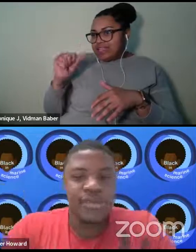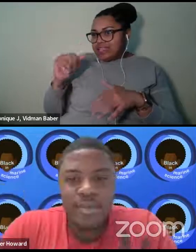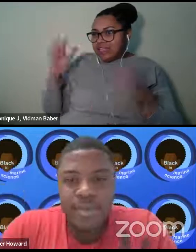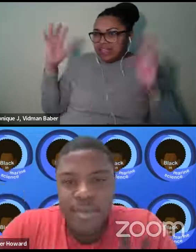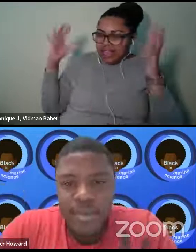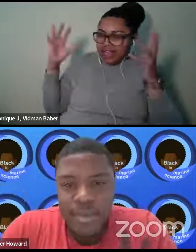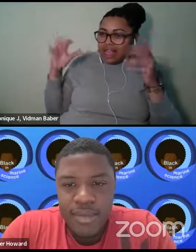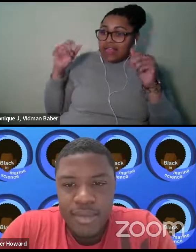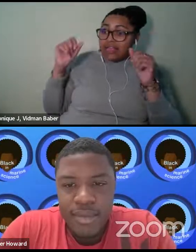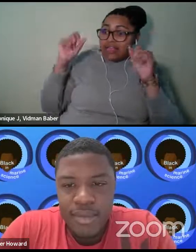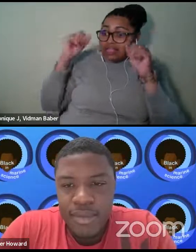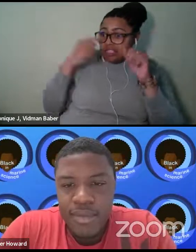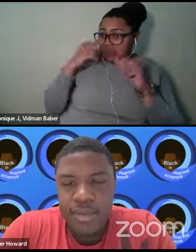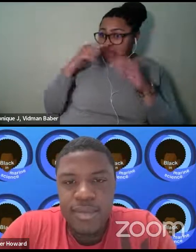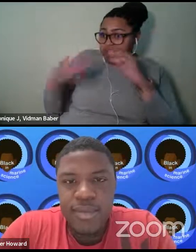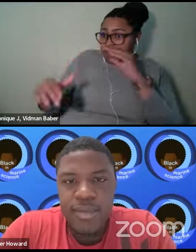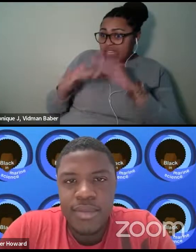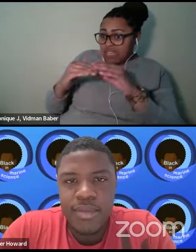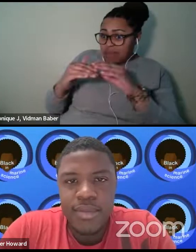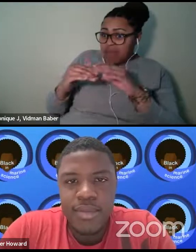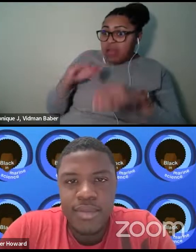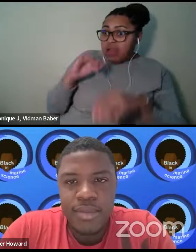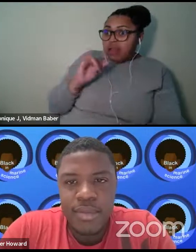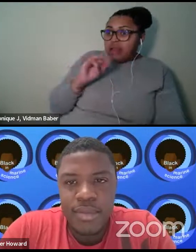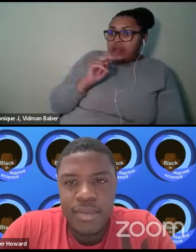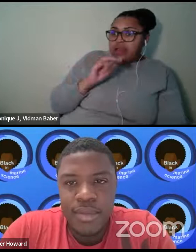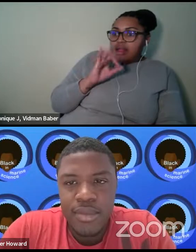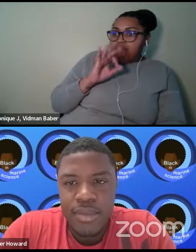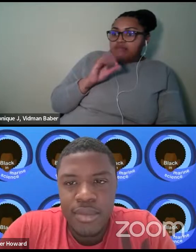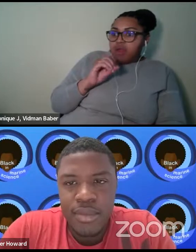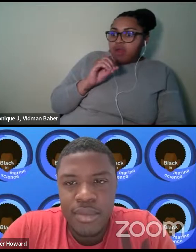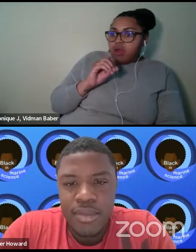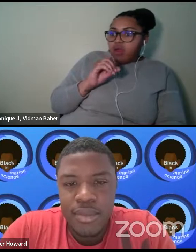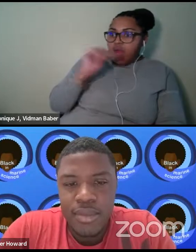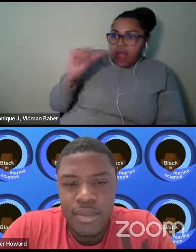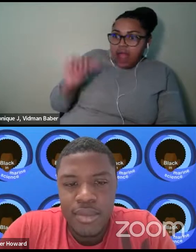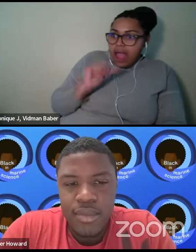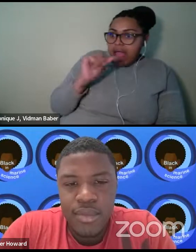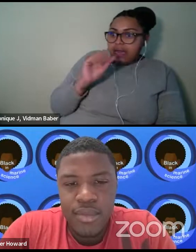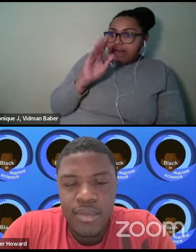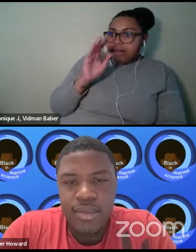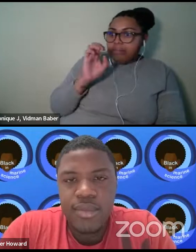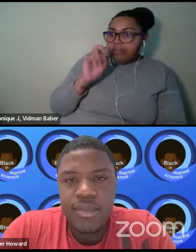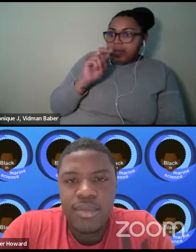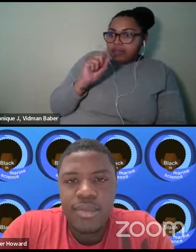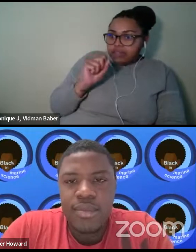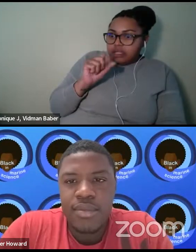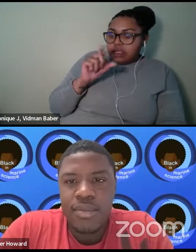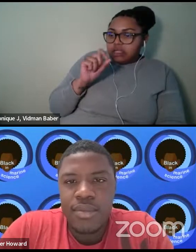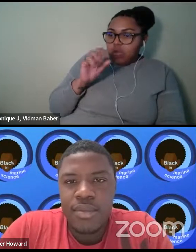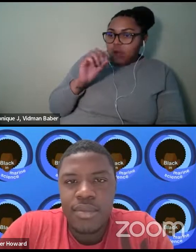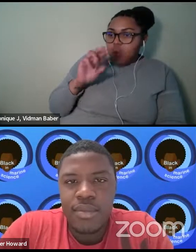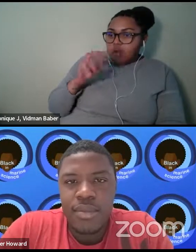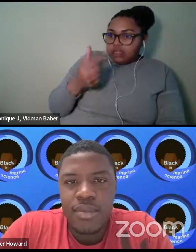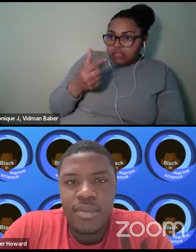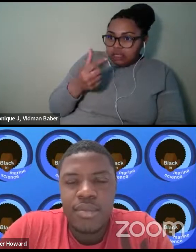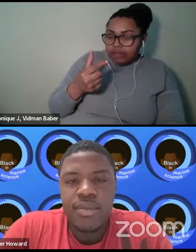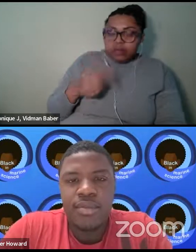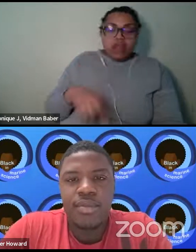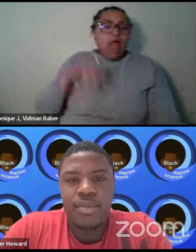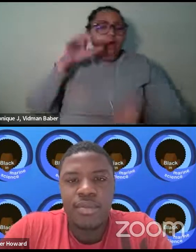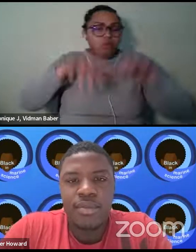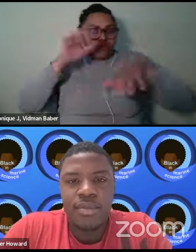email, um, info at bims.org. I'll put this in the chat, um, with your information. Just put in the, uh,